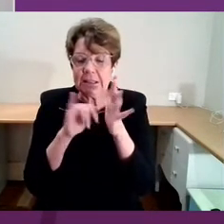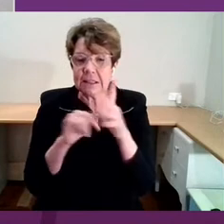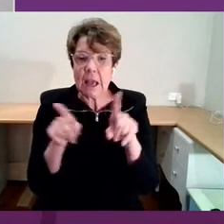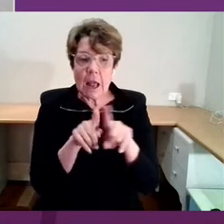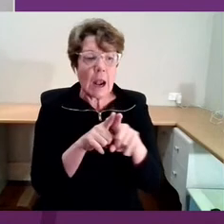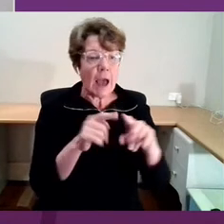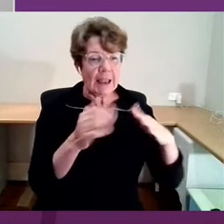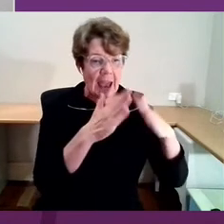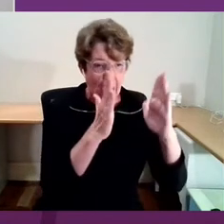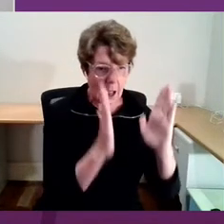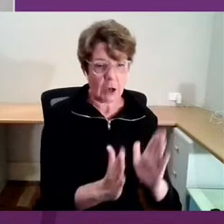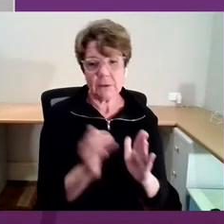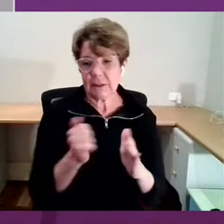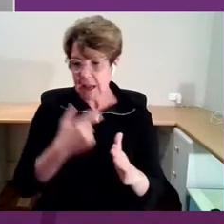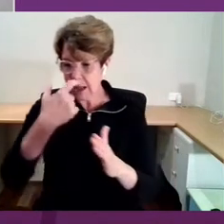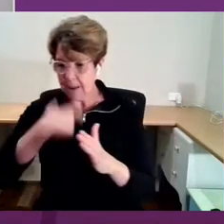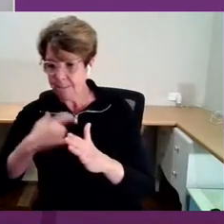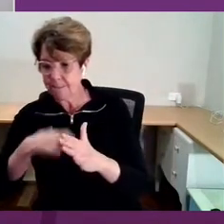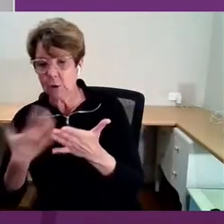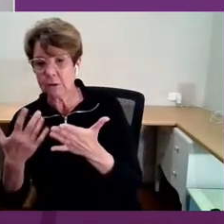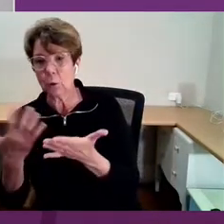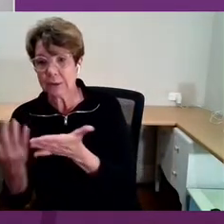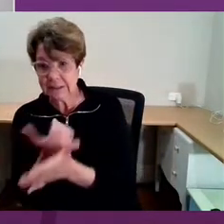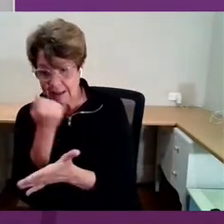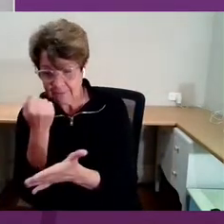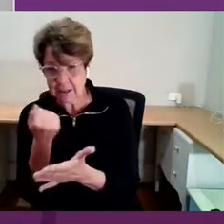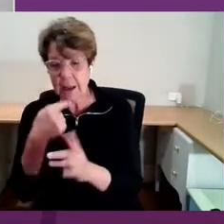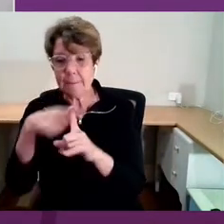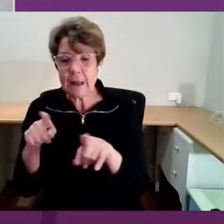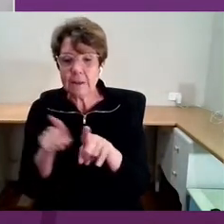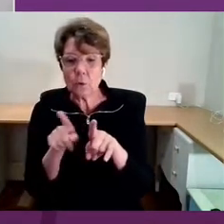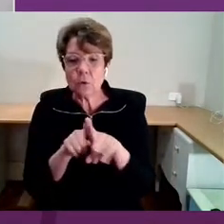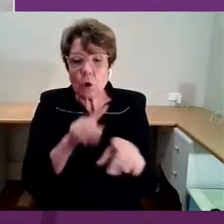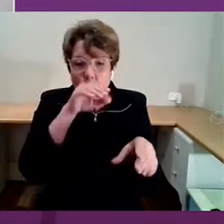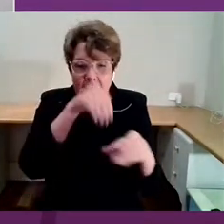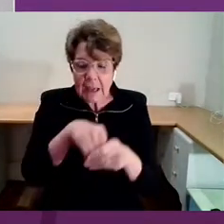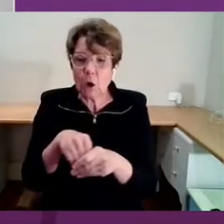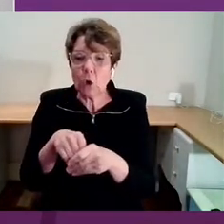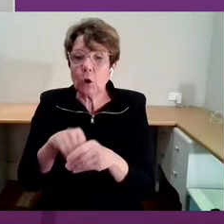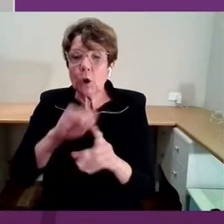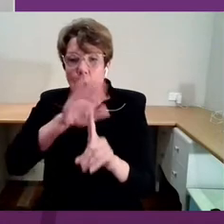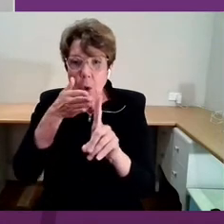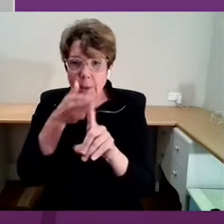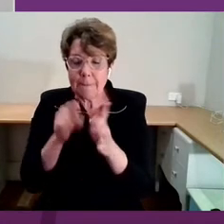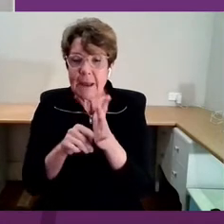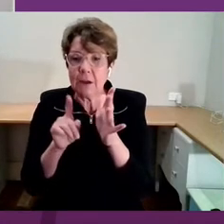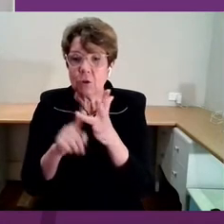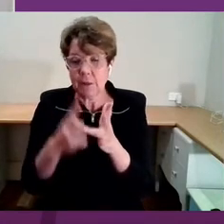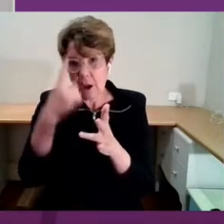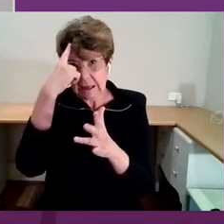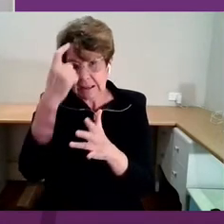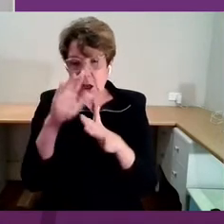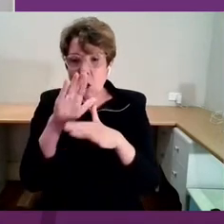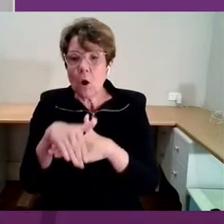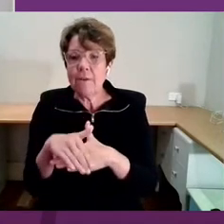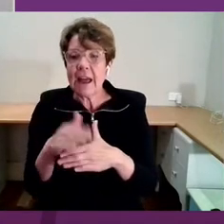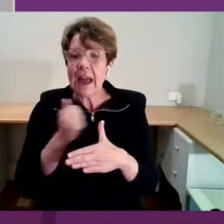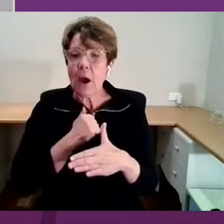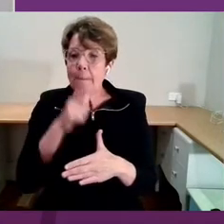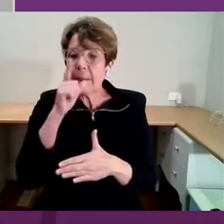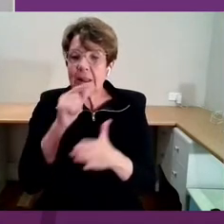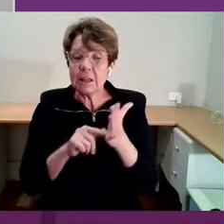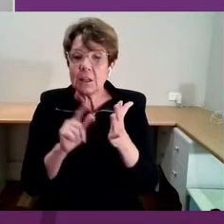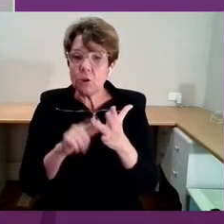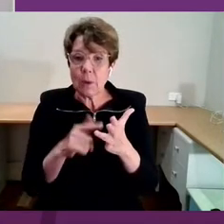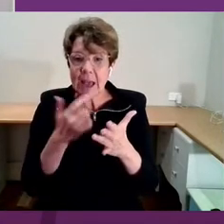personal safety. But they also include, going back to this concept, our ability to realise our unique